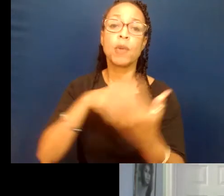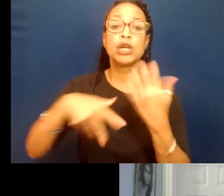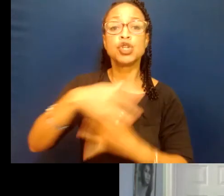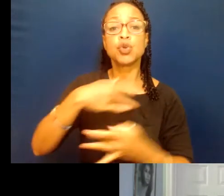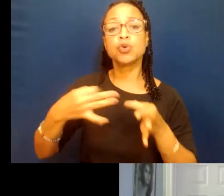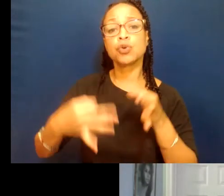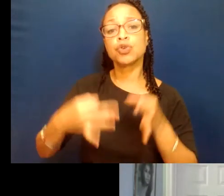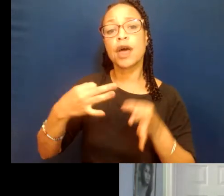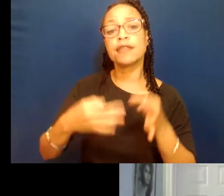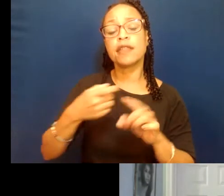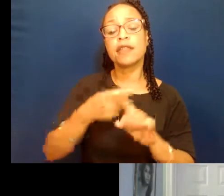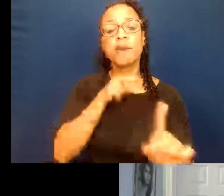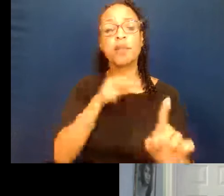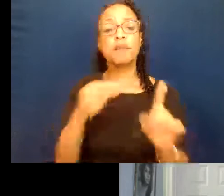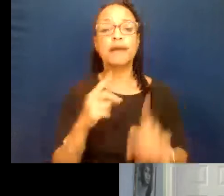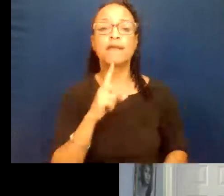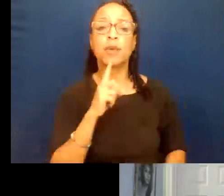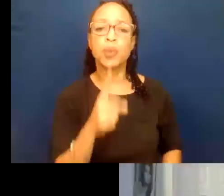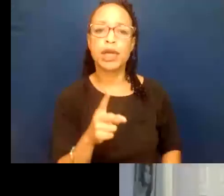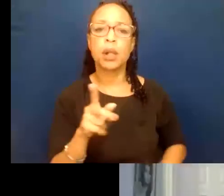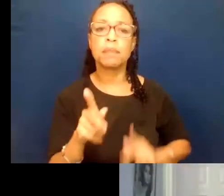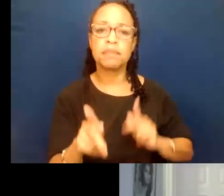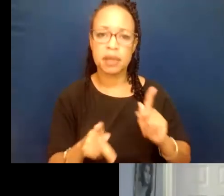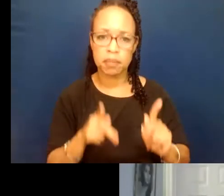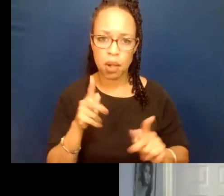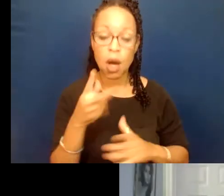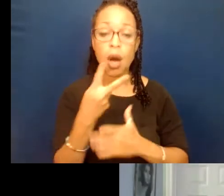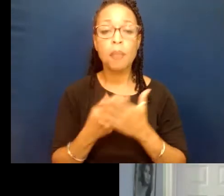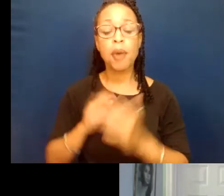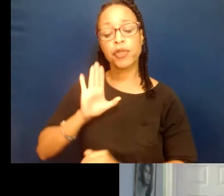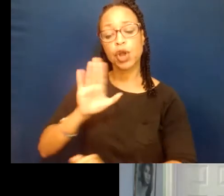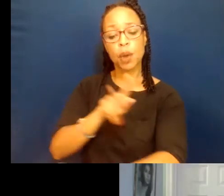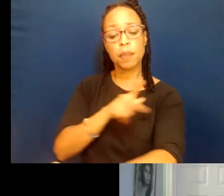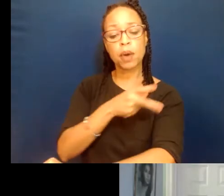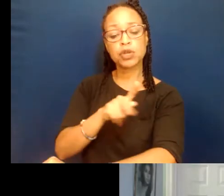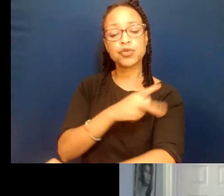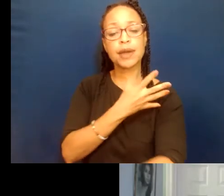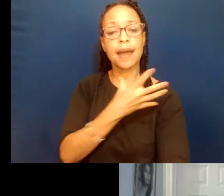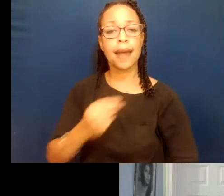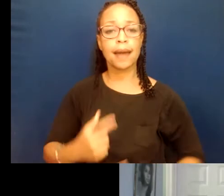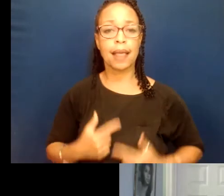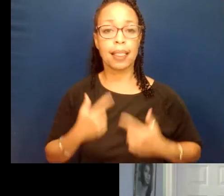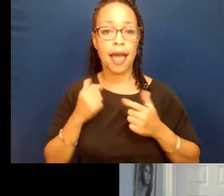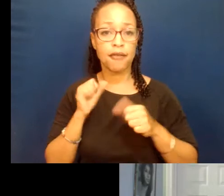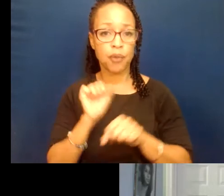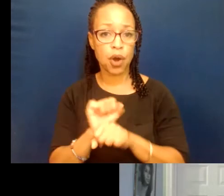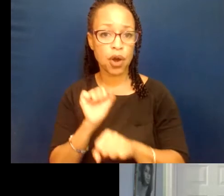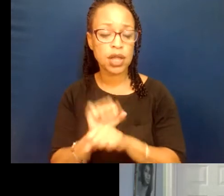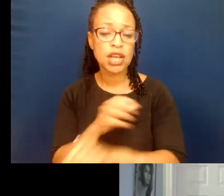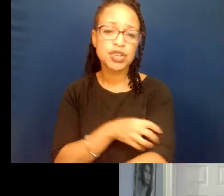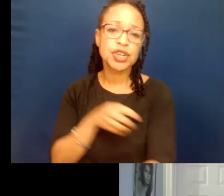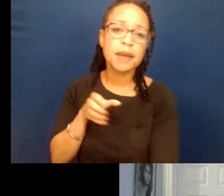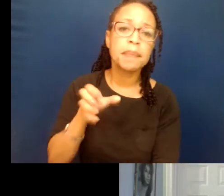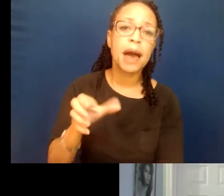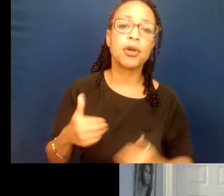from the lenses of real people. Both in her poetry and in her life work, she works to empower youth